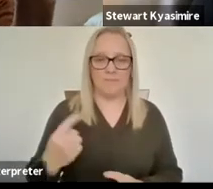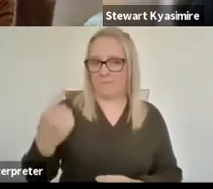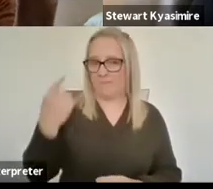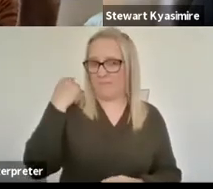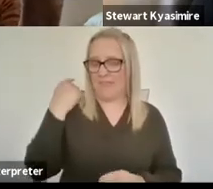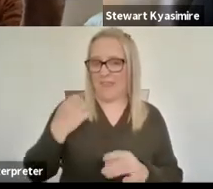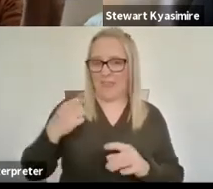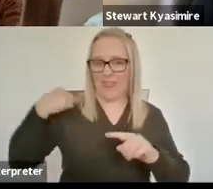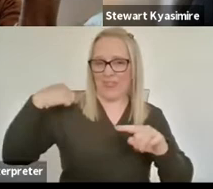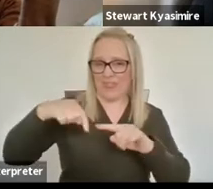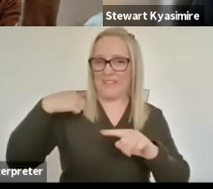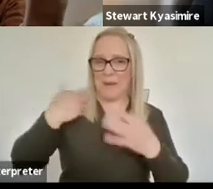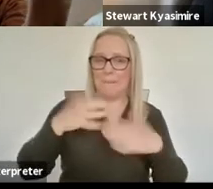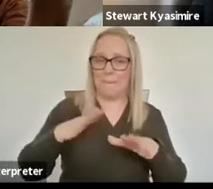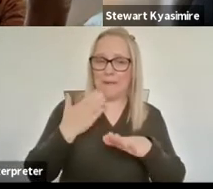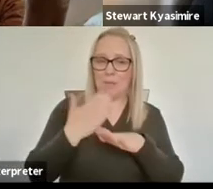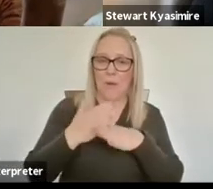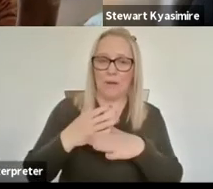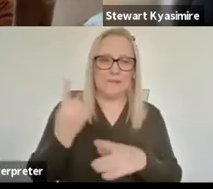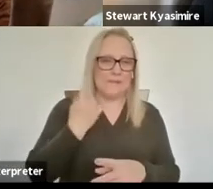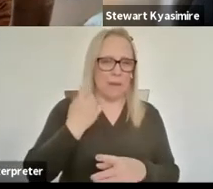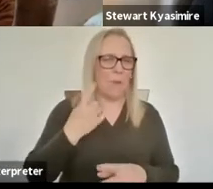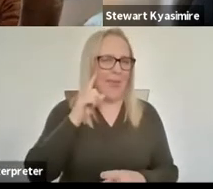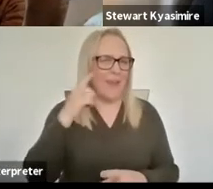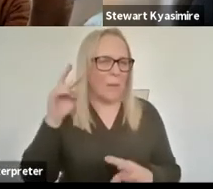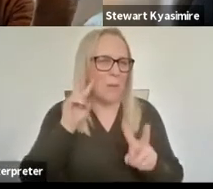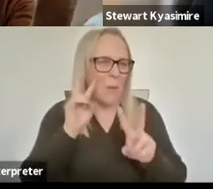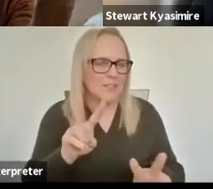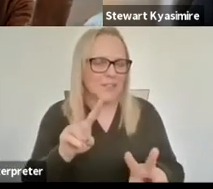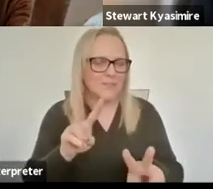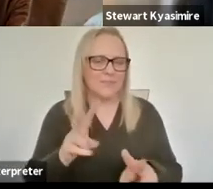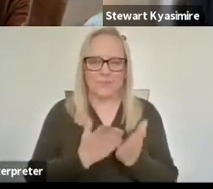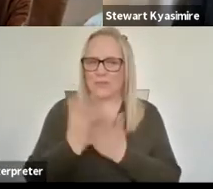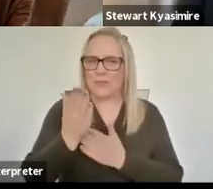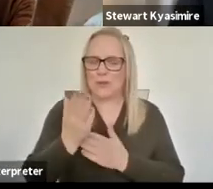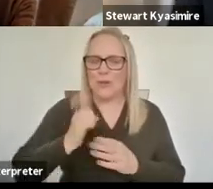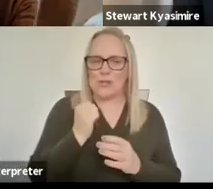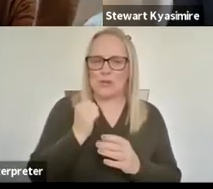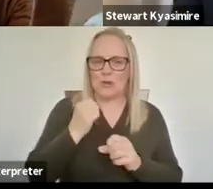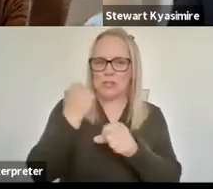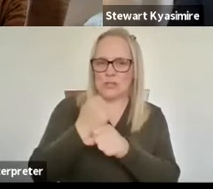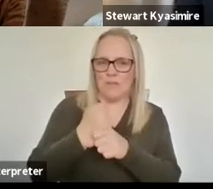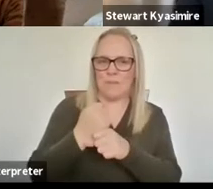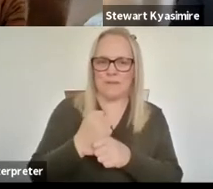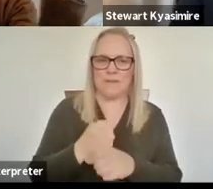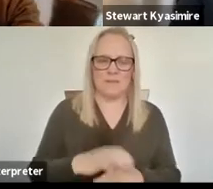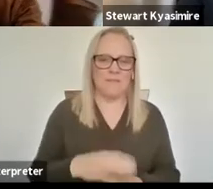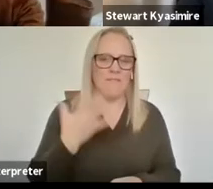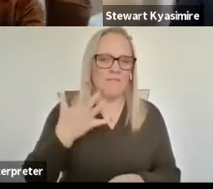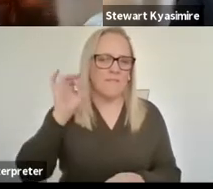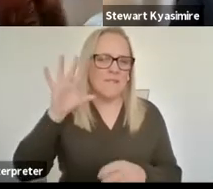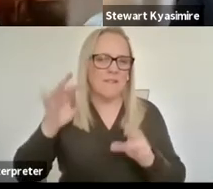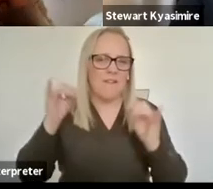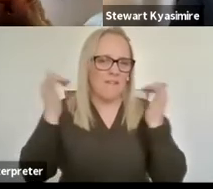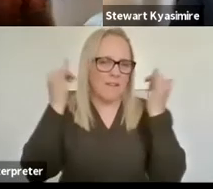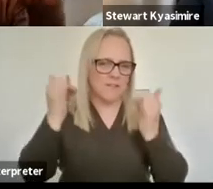who I think is in the audience with the International Futures Forum for Scottish Governments incredible firestarter festival looking at how